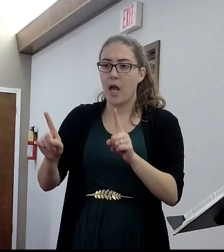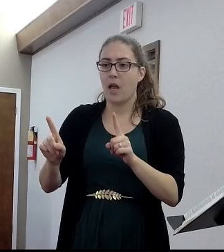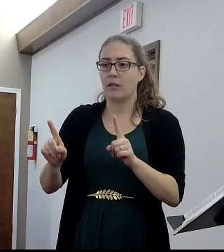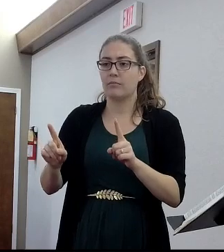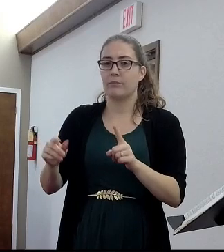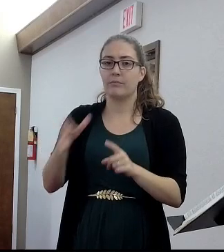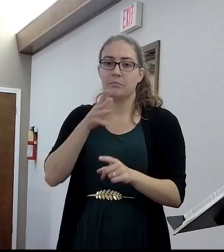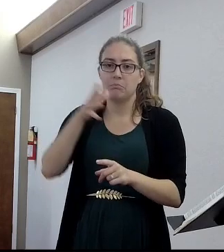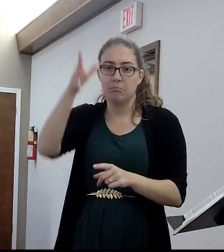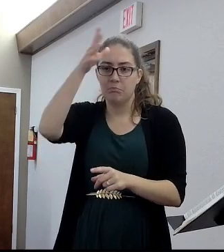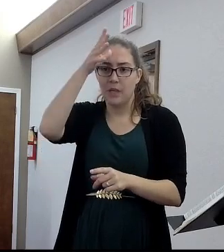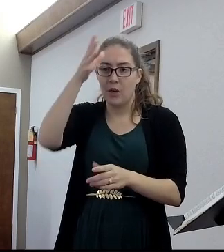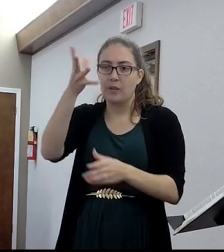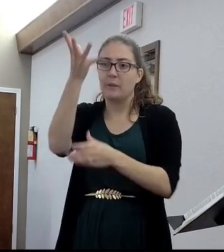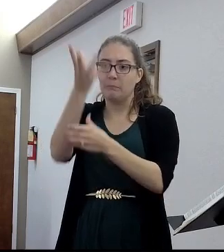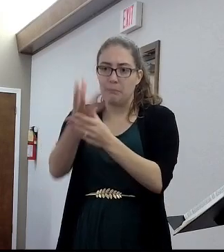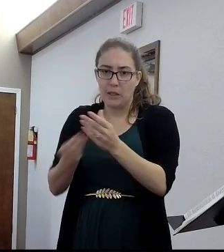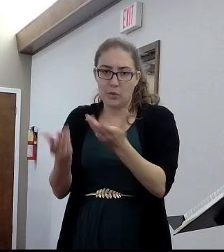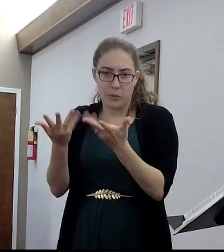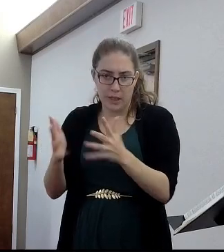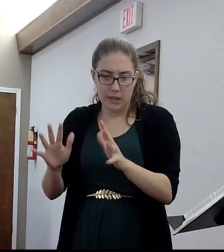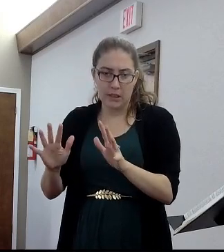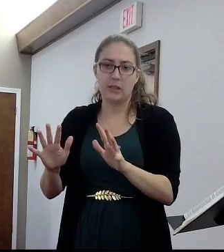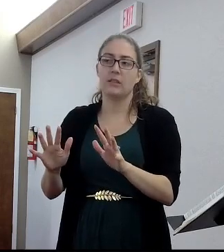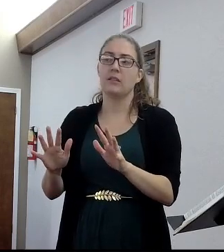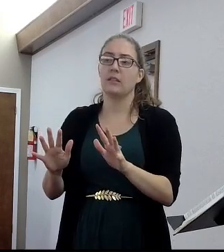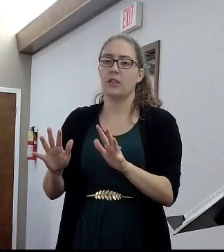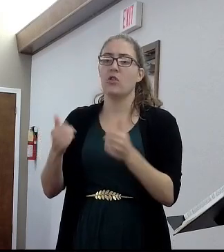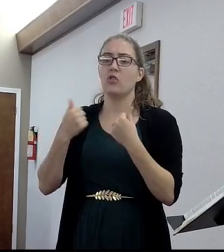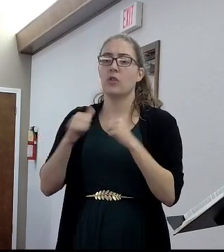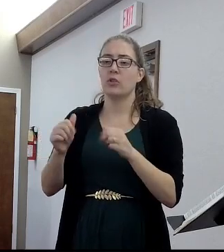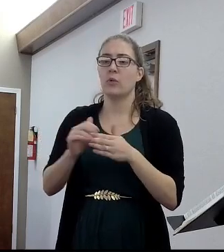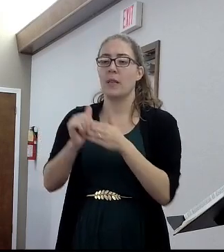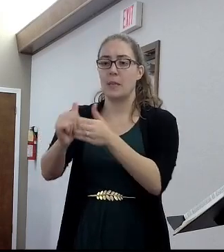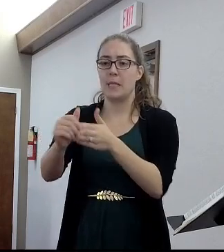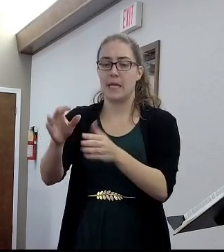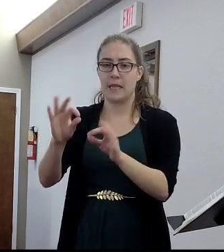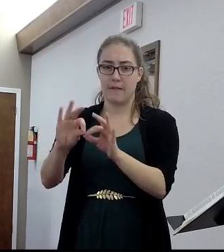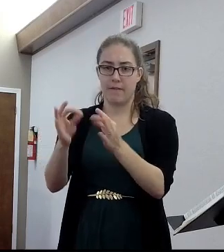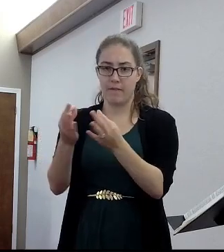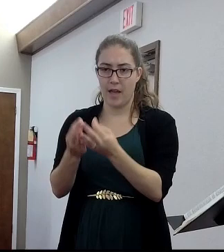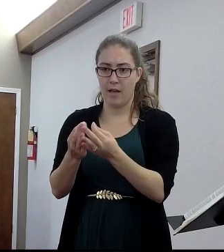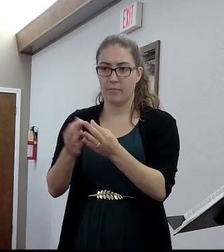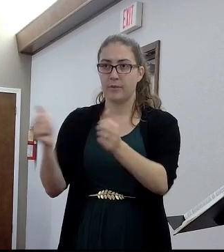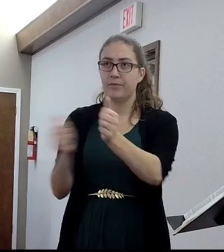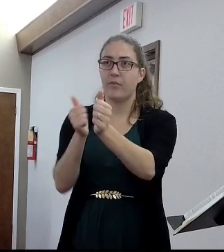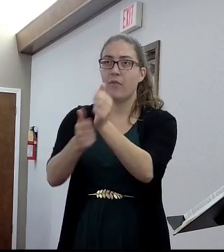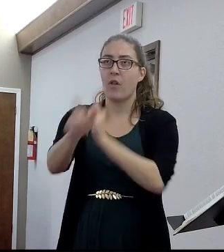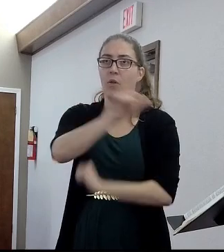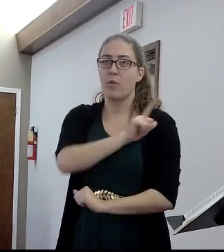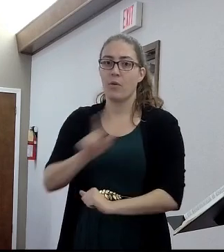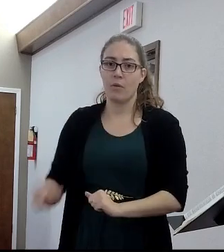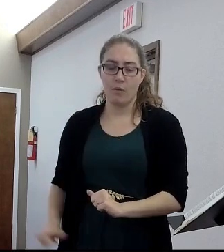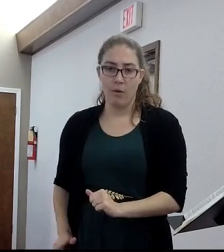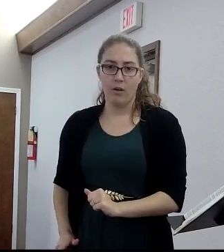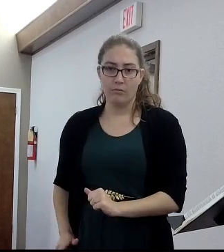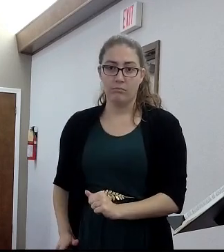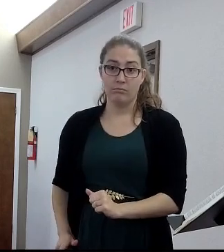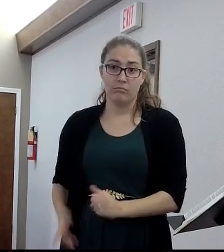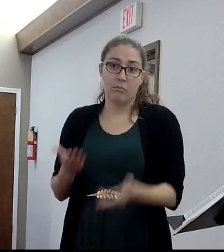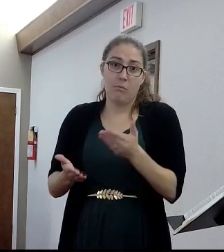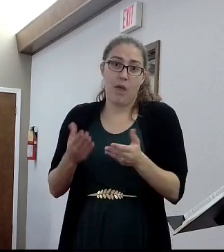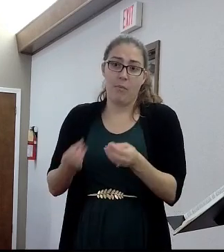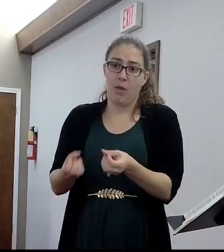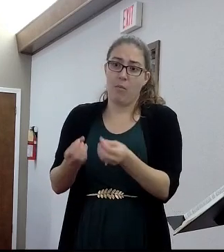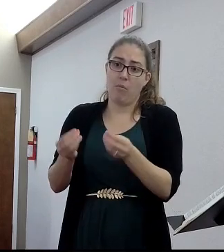gone, you know? these brothers are trying to lead their family for the Lord. And maybe there's more brothers because they're Jewish. And it's,